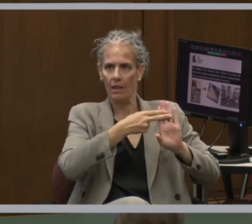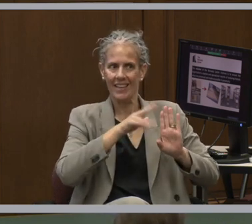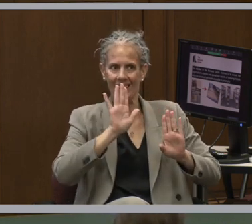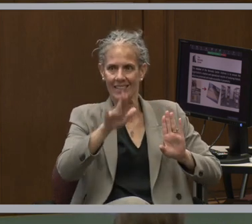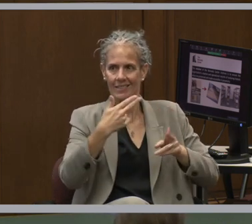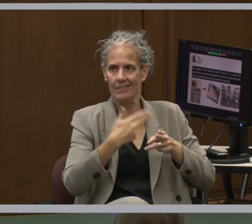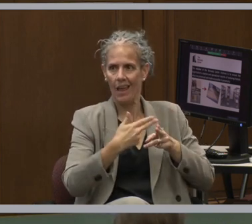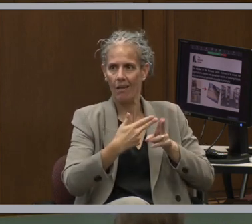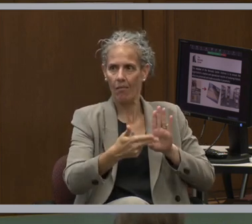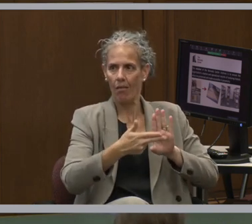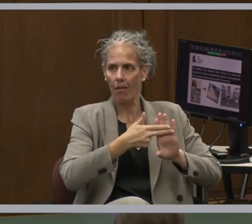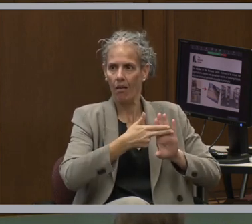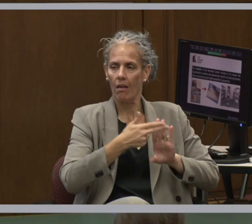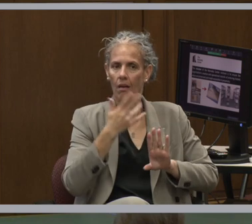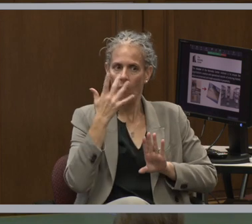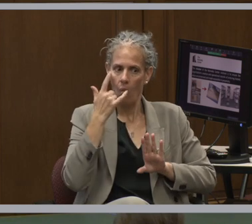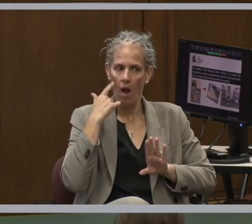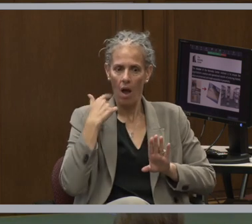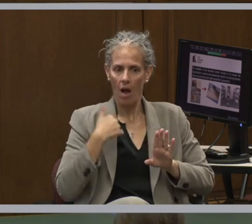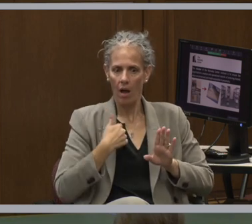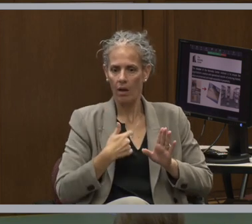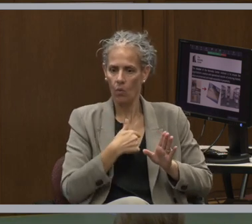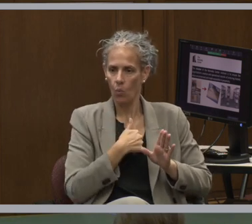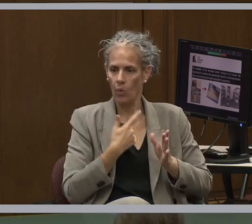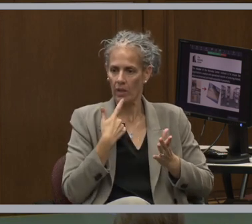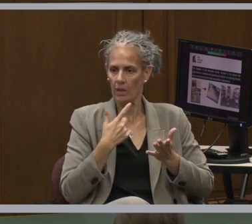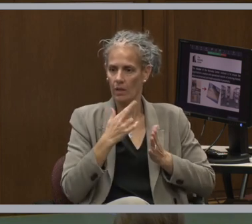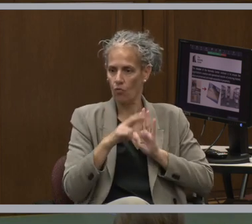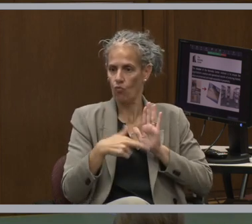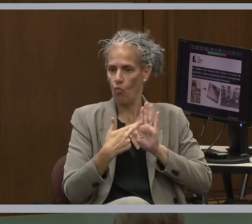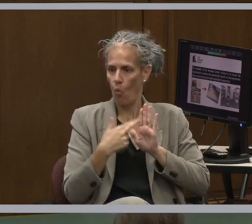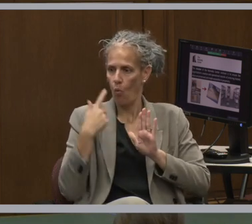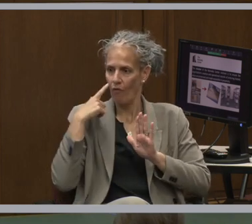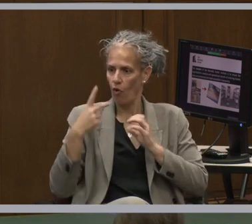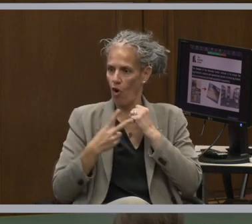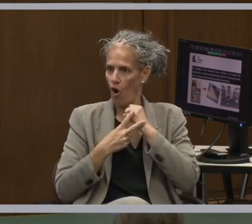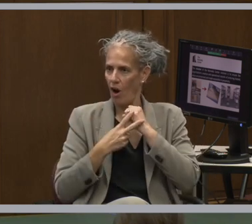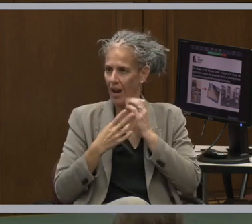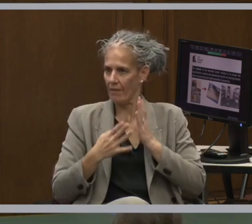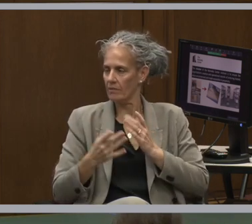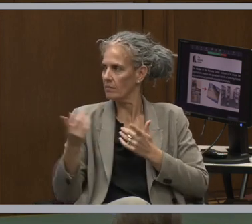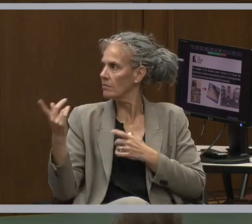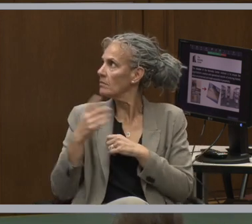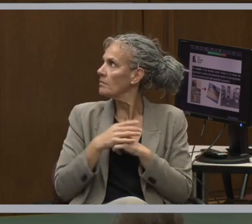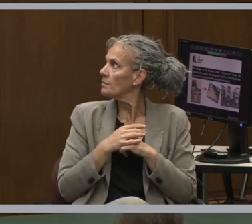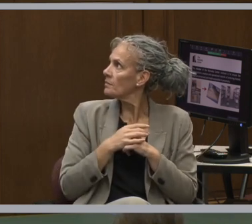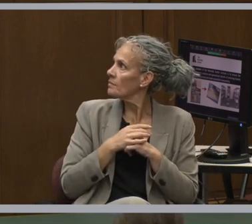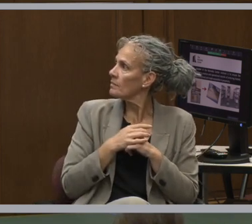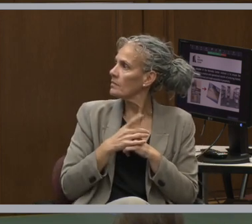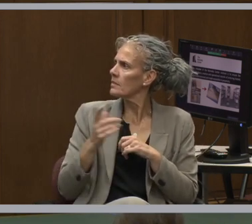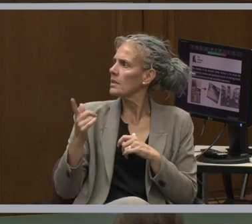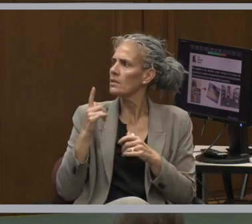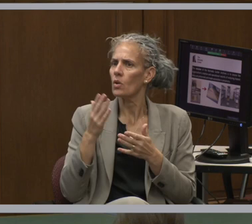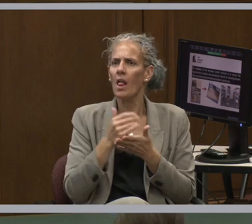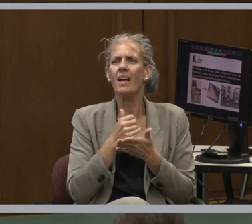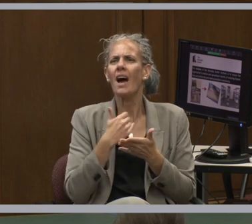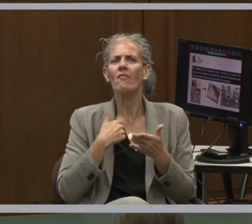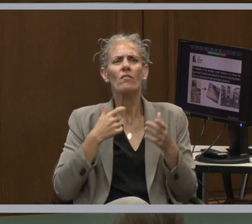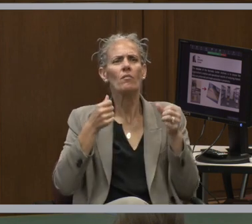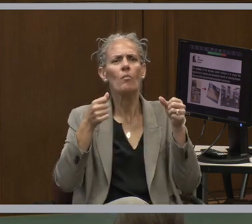and why we have the role that we do. In terms of what we collect, and I do have a poster